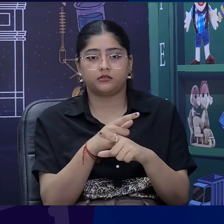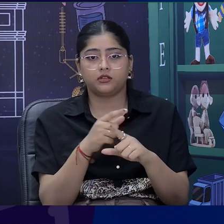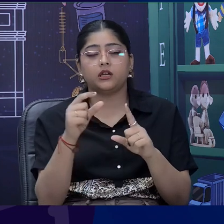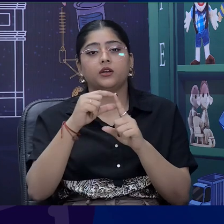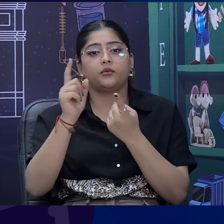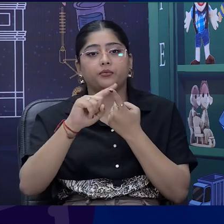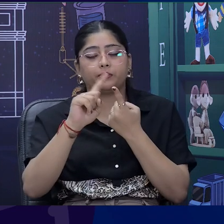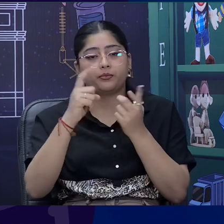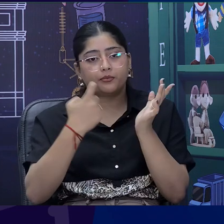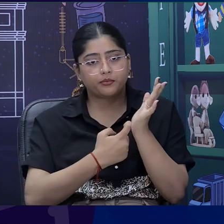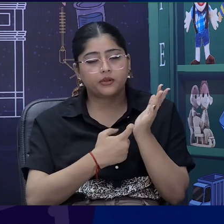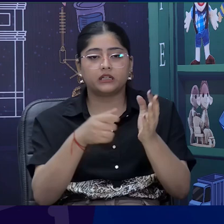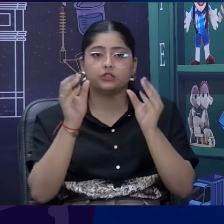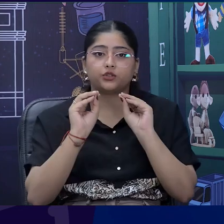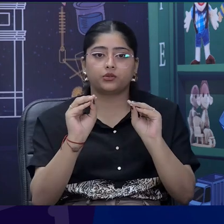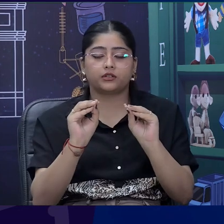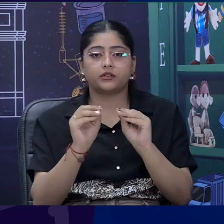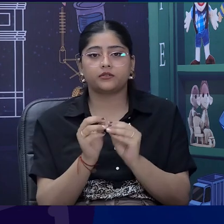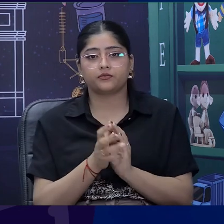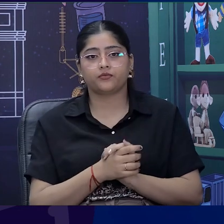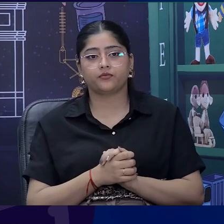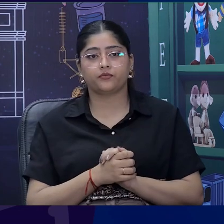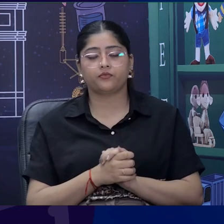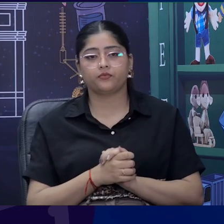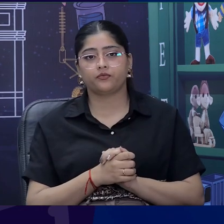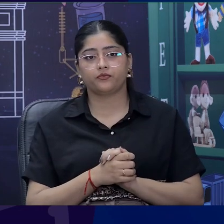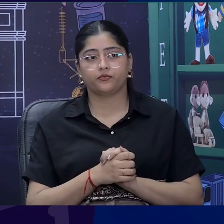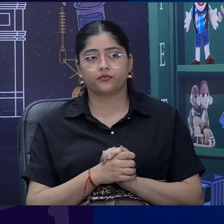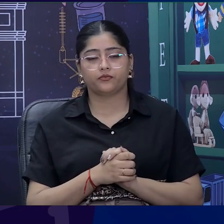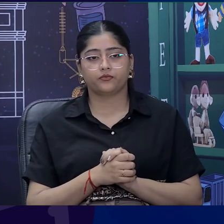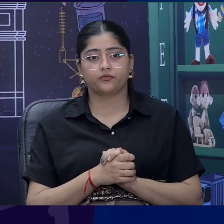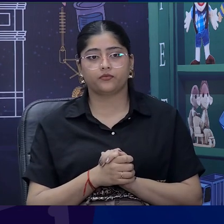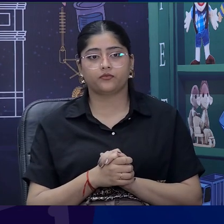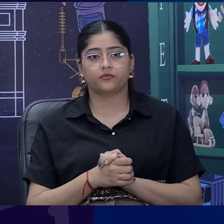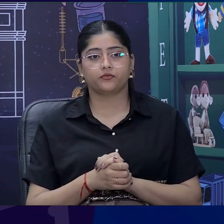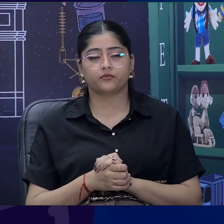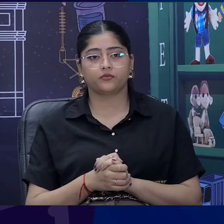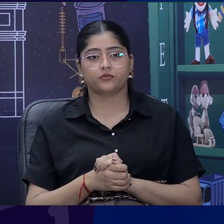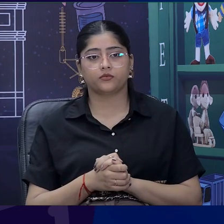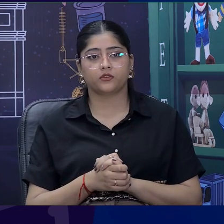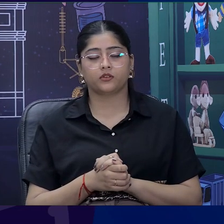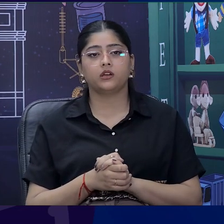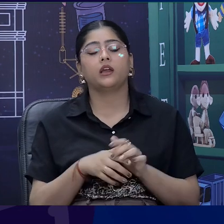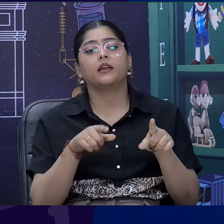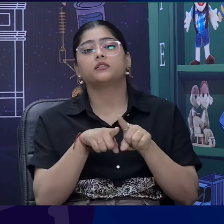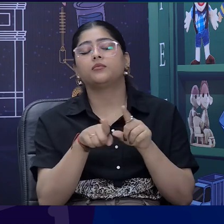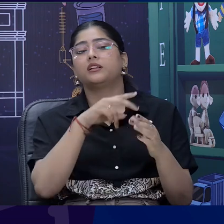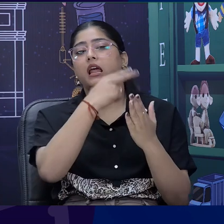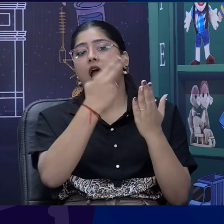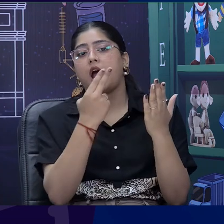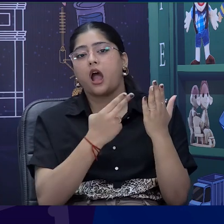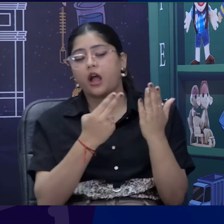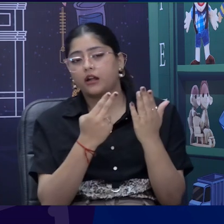classmate will help them to perform all these activities with teacher. Like there are also art and craft activities